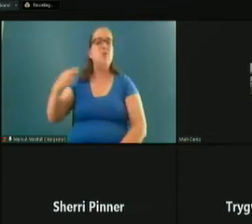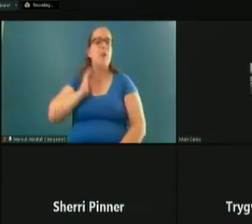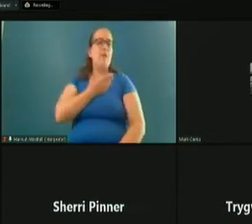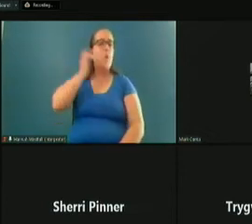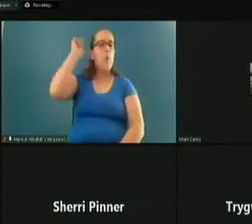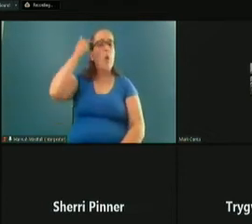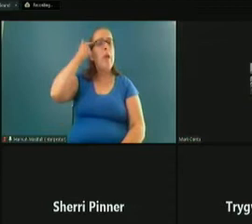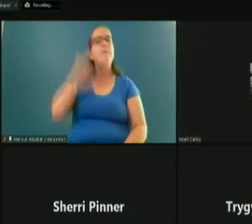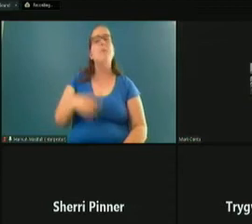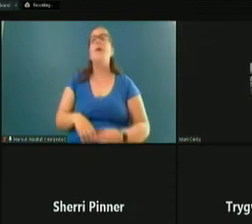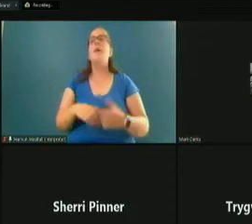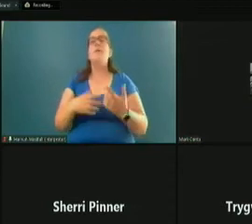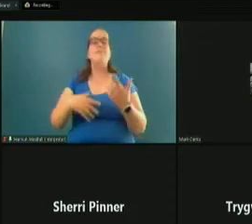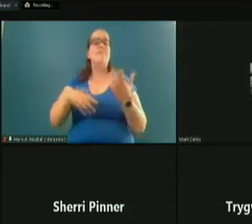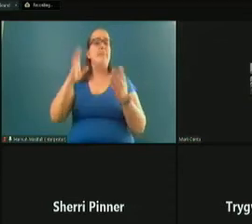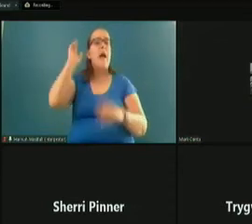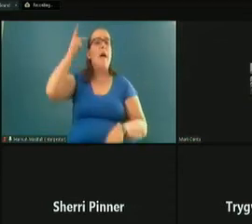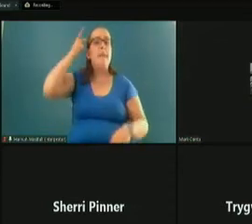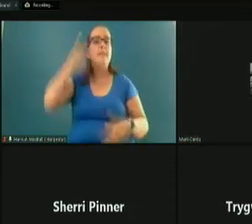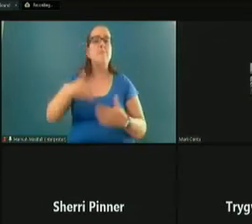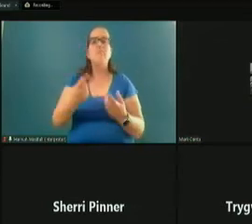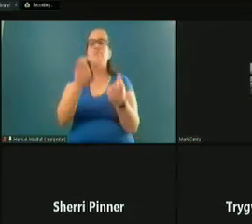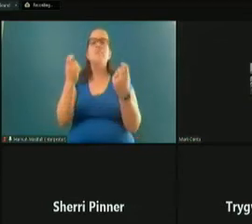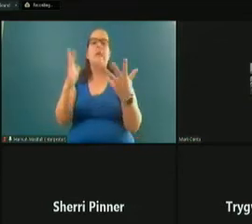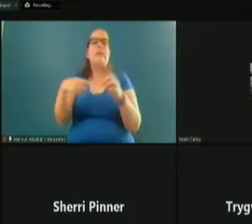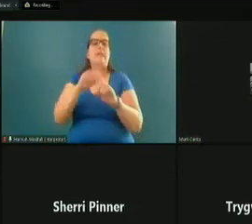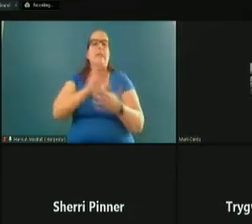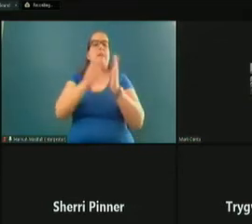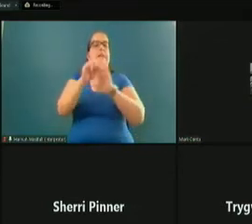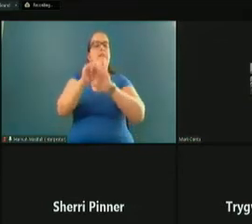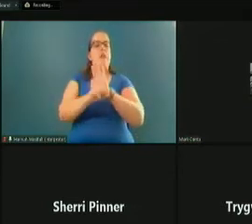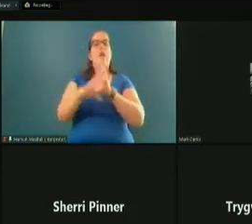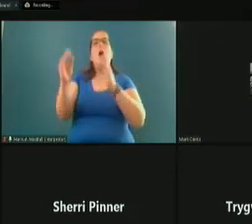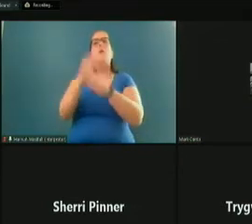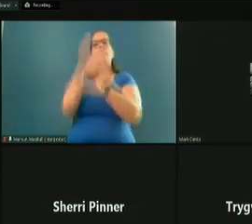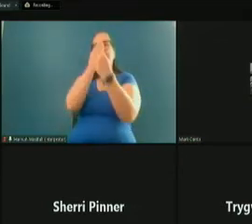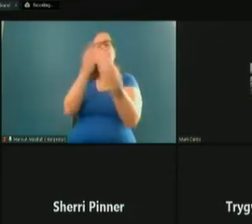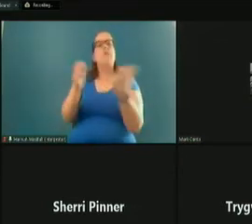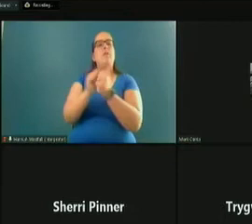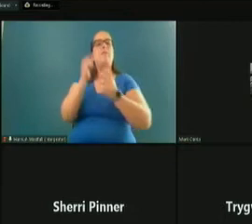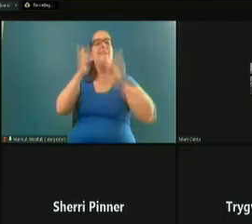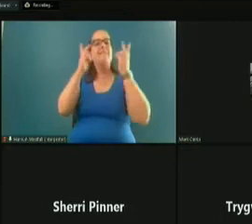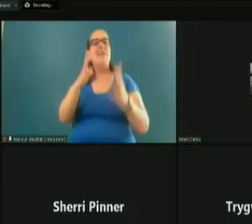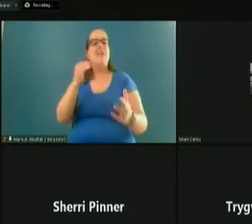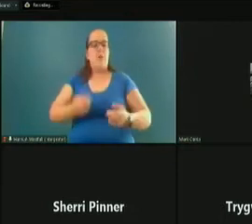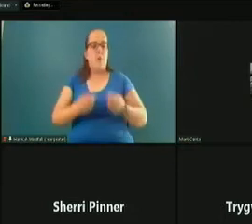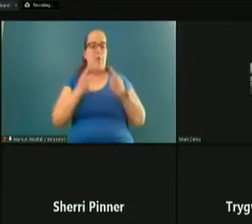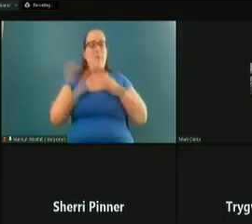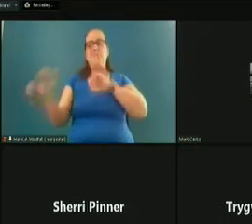politics, so much about our state, and then sharing that with visitors and residents alike who visited